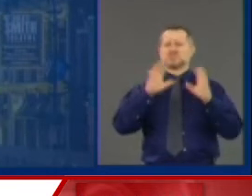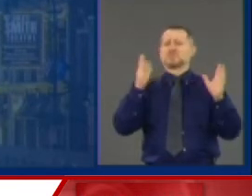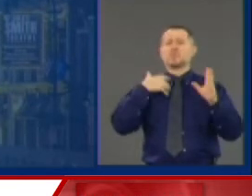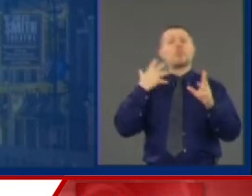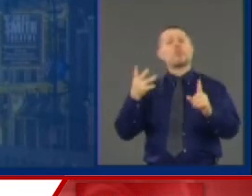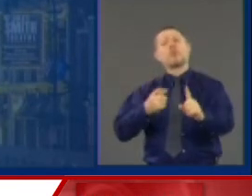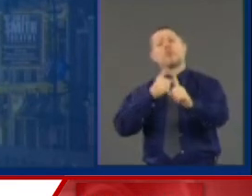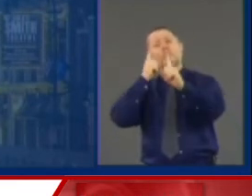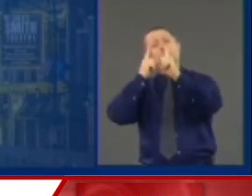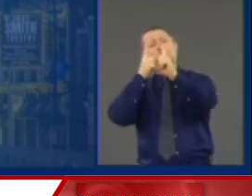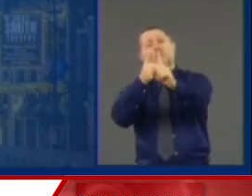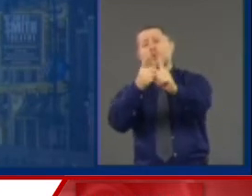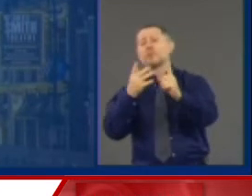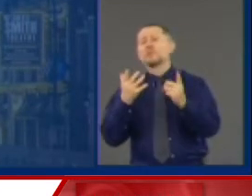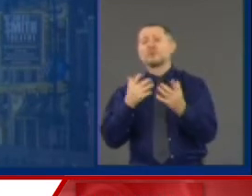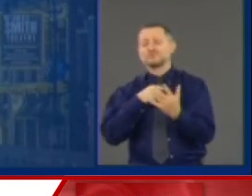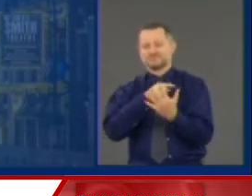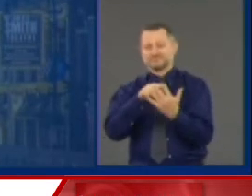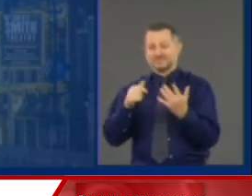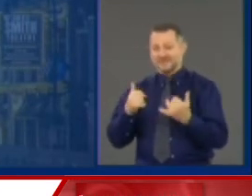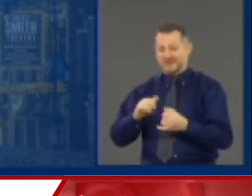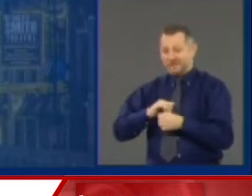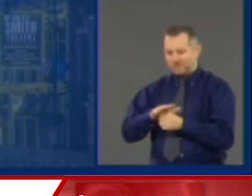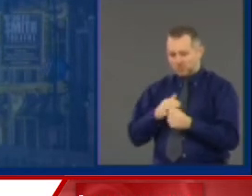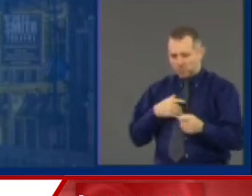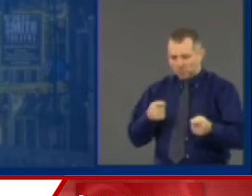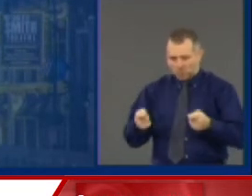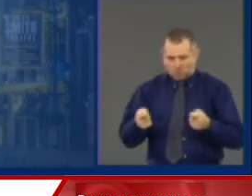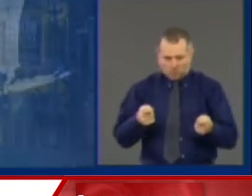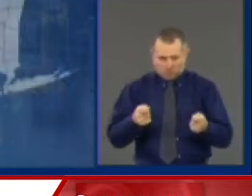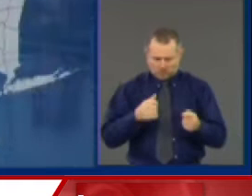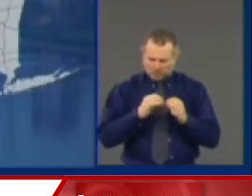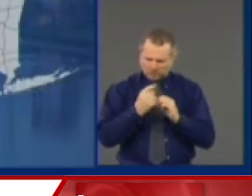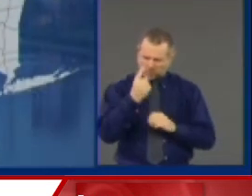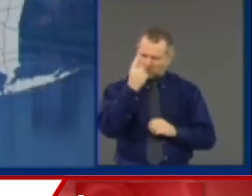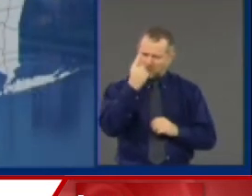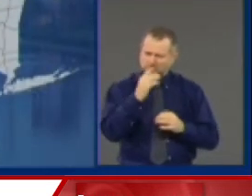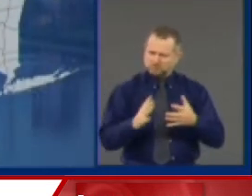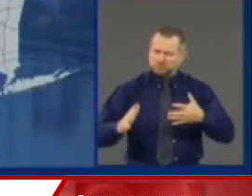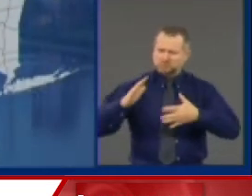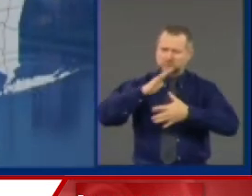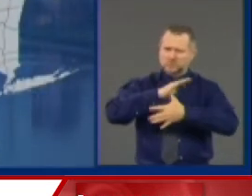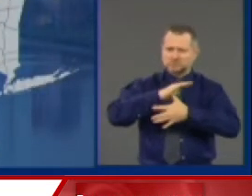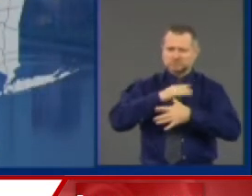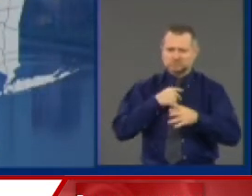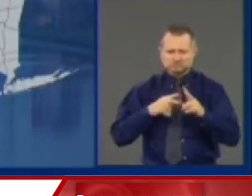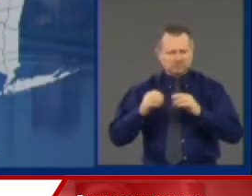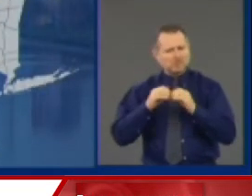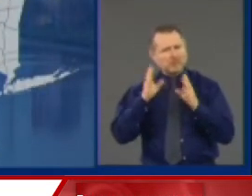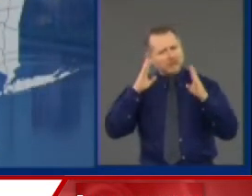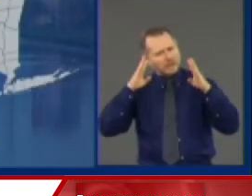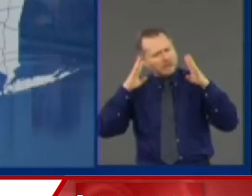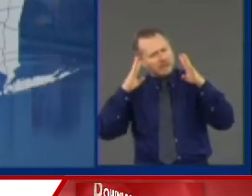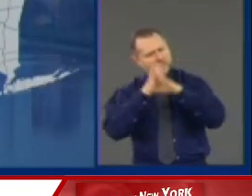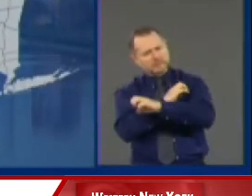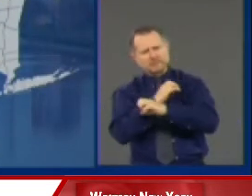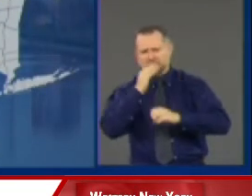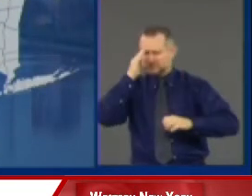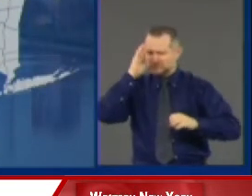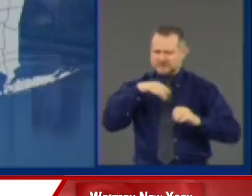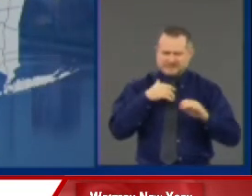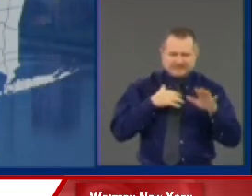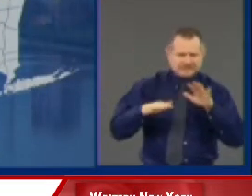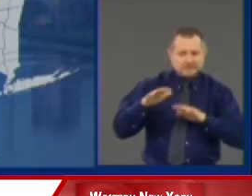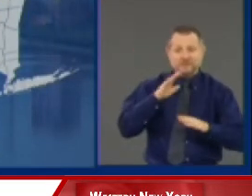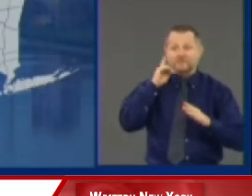getting control of this COVID virus. The situation has gotten more complex since then. But on the reopening,